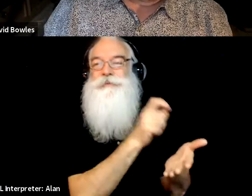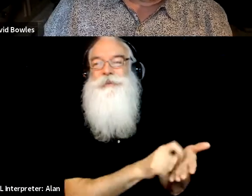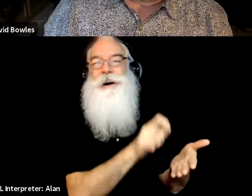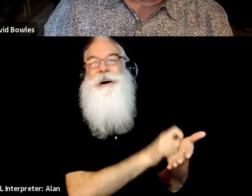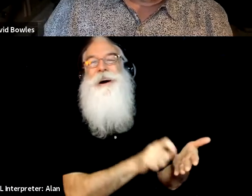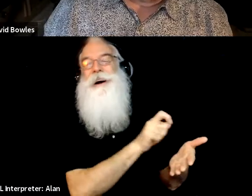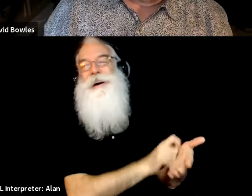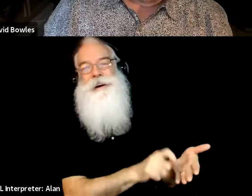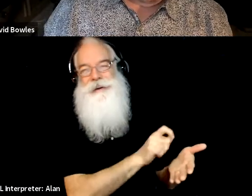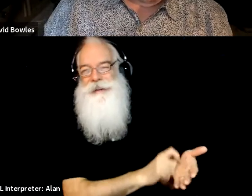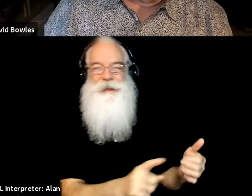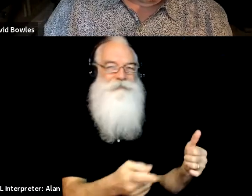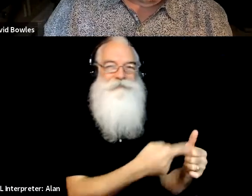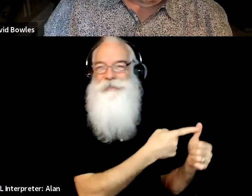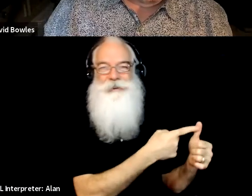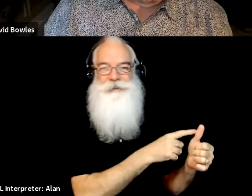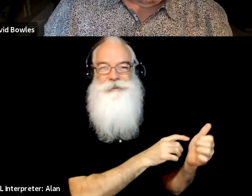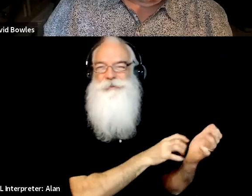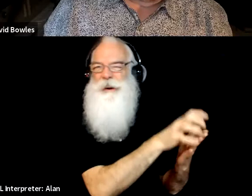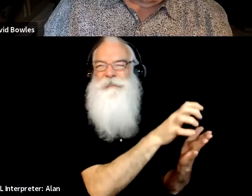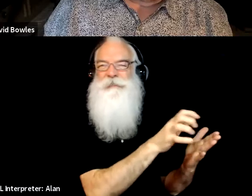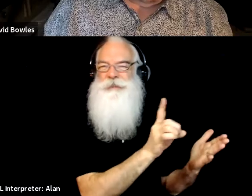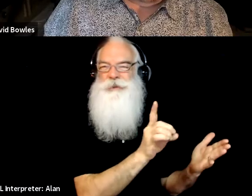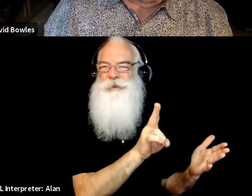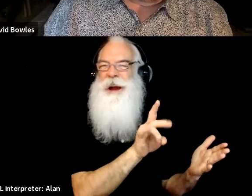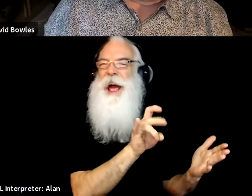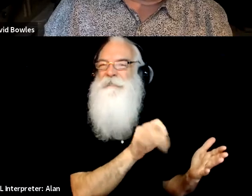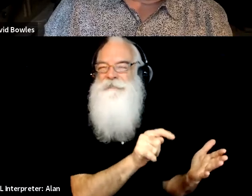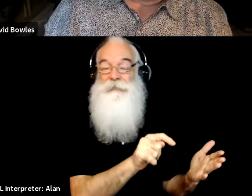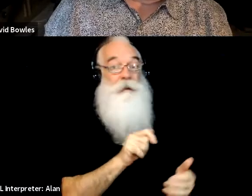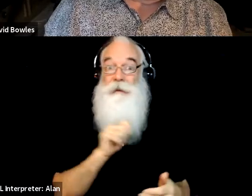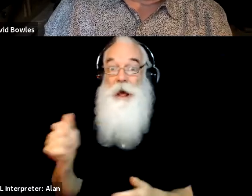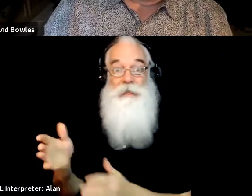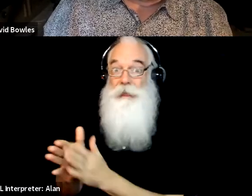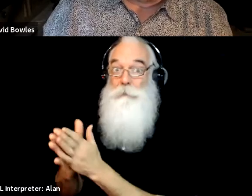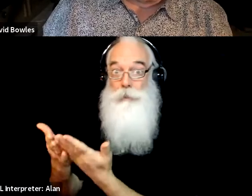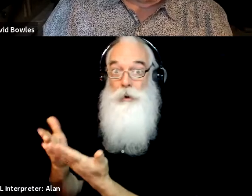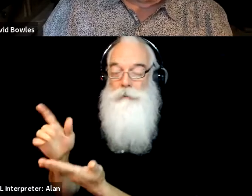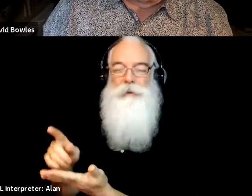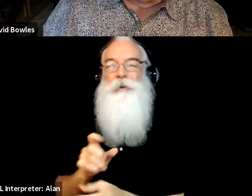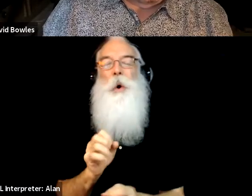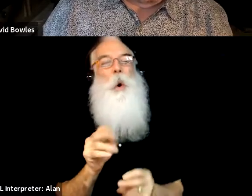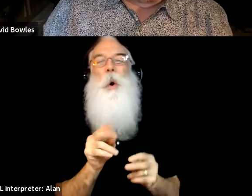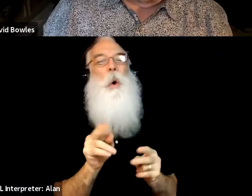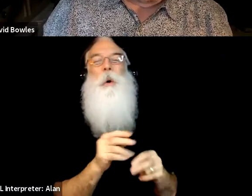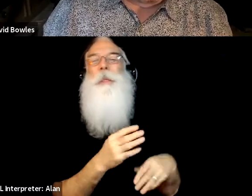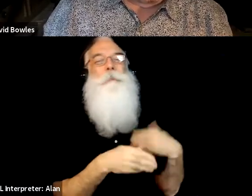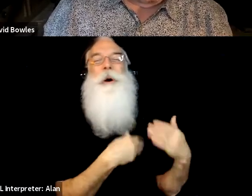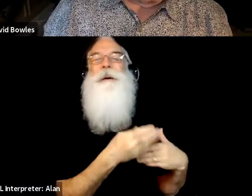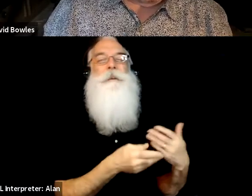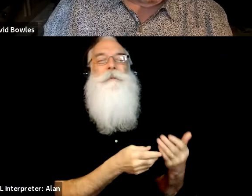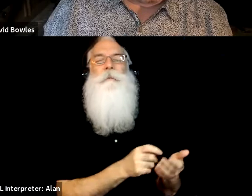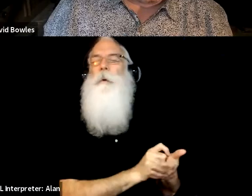It's not even the published book. It's the actual process that flow of the ink through my pen and the way